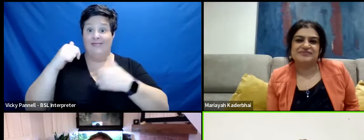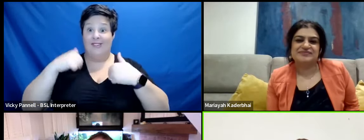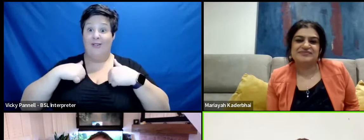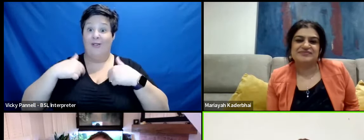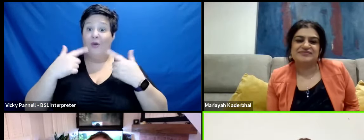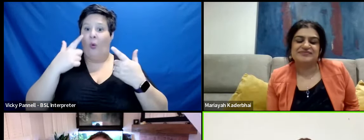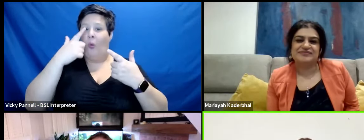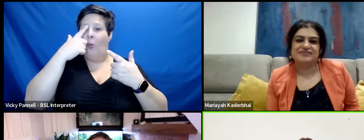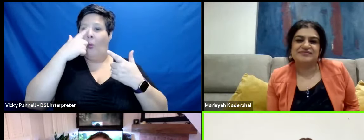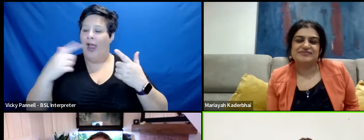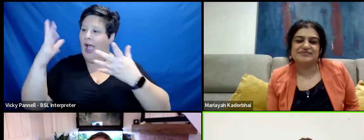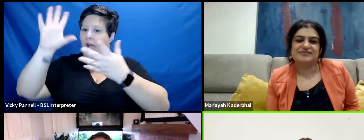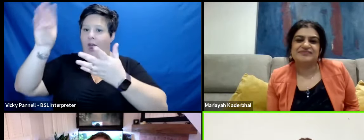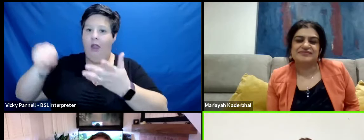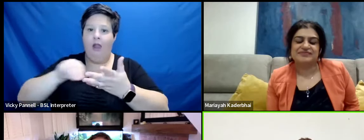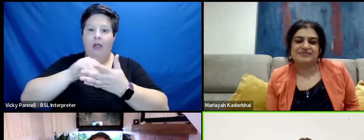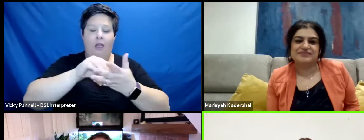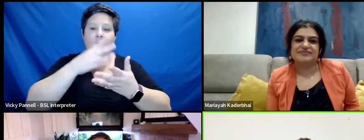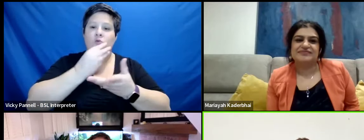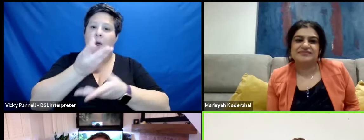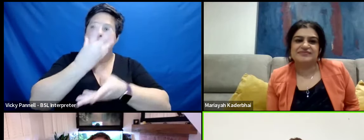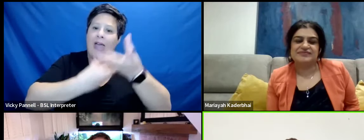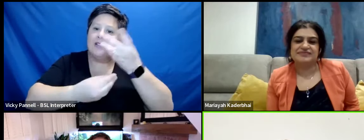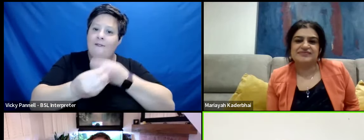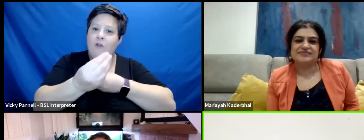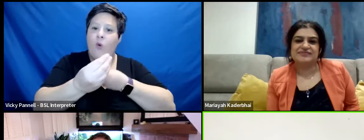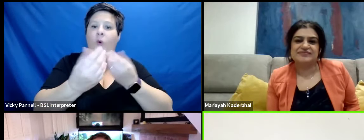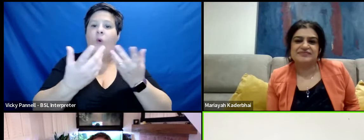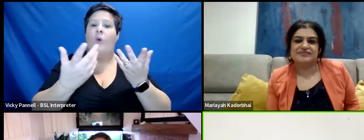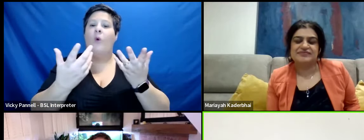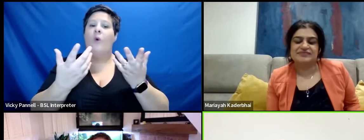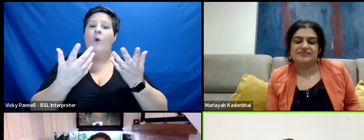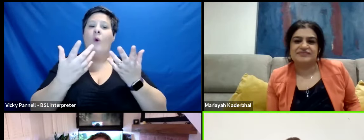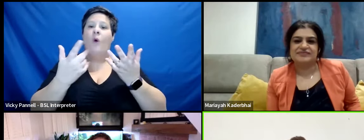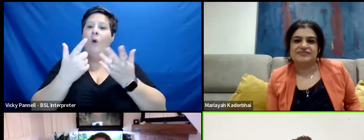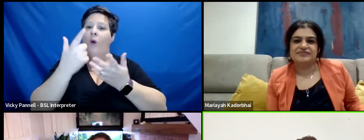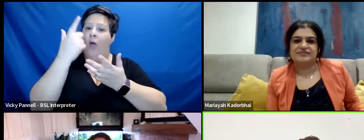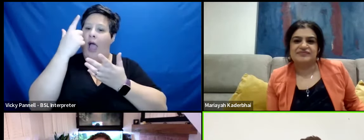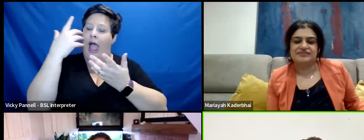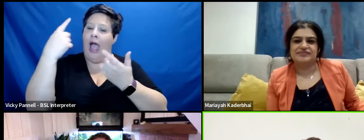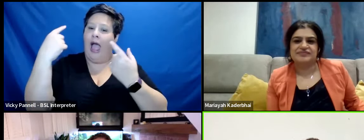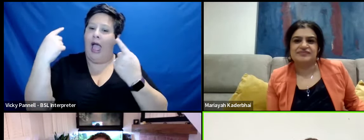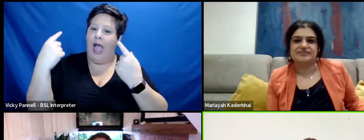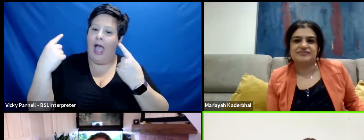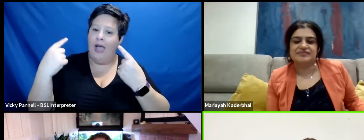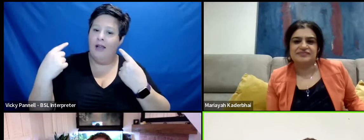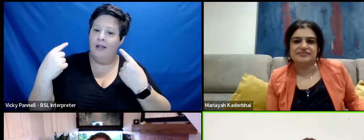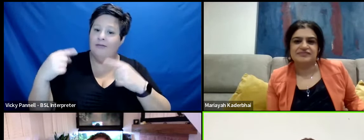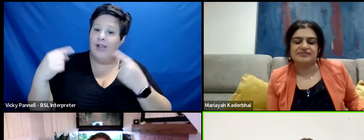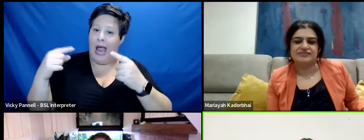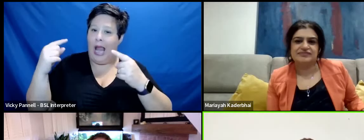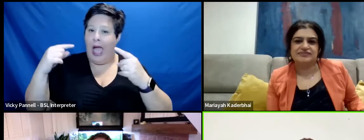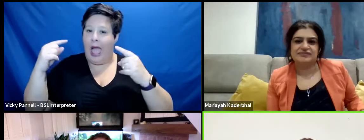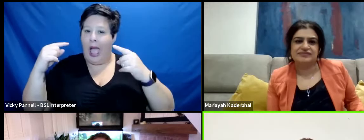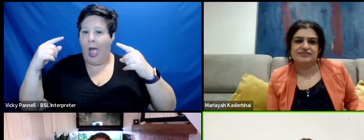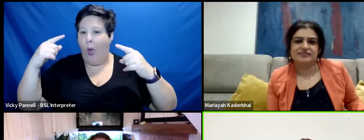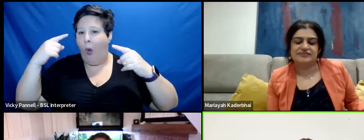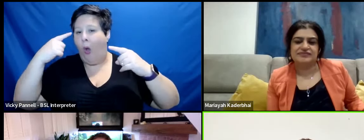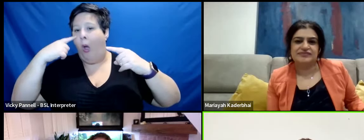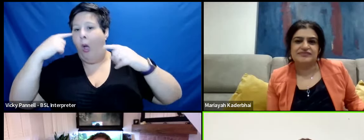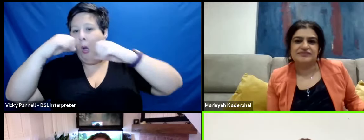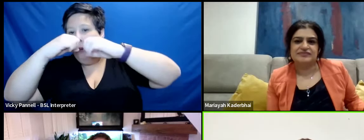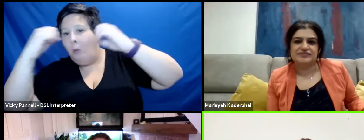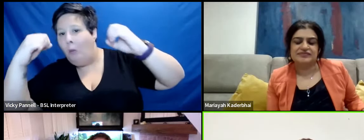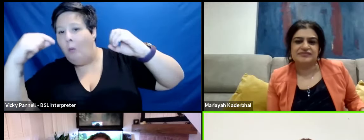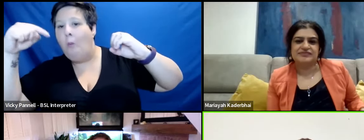siphon it into metaphor to sort of let it kind of let the light you know peek through the crack a little bit and just